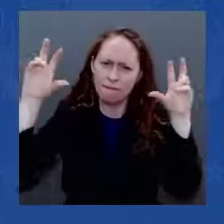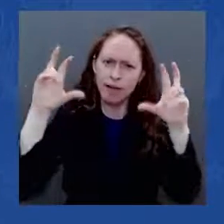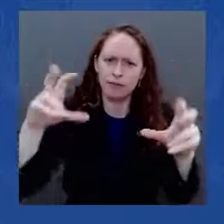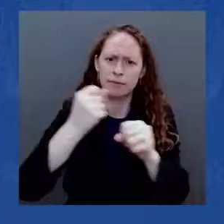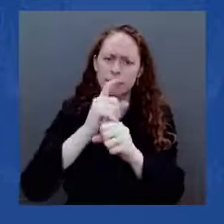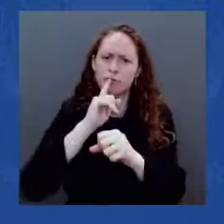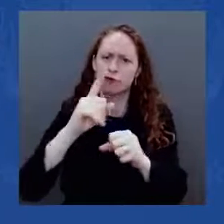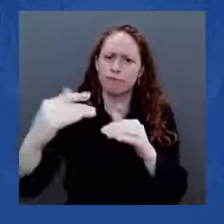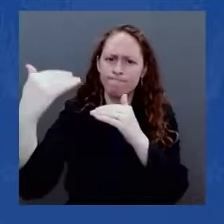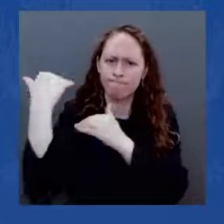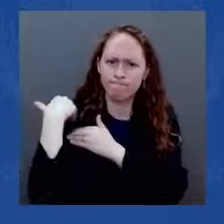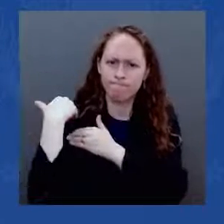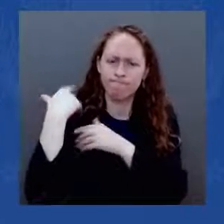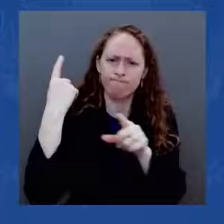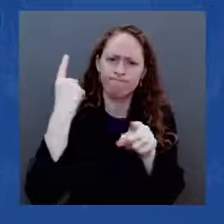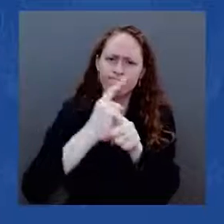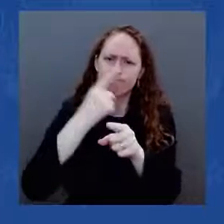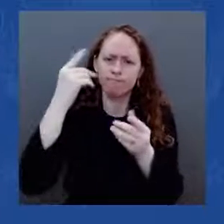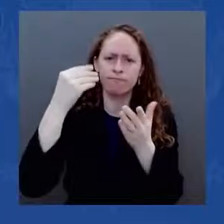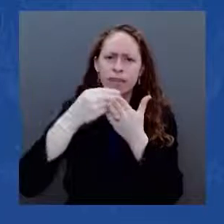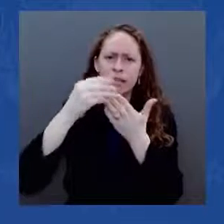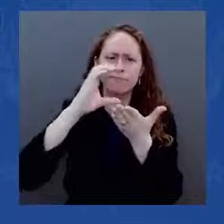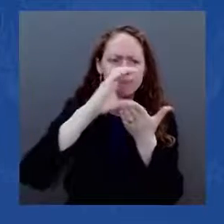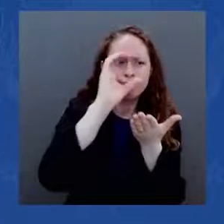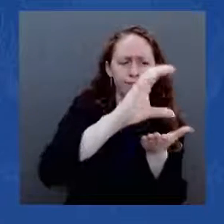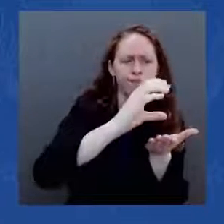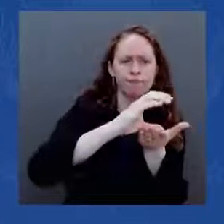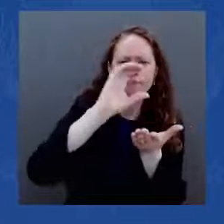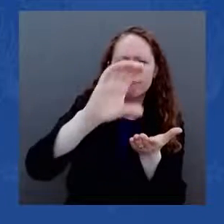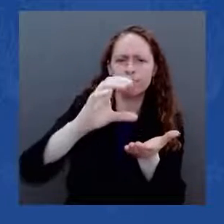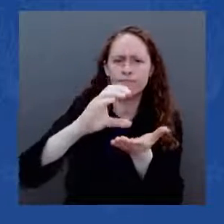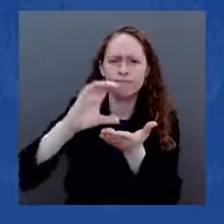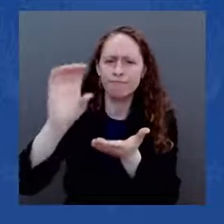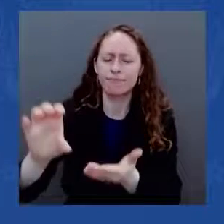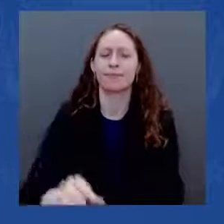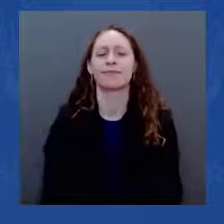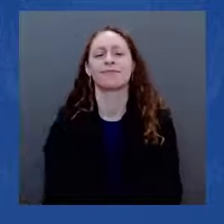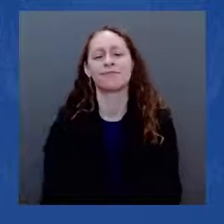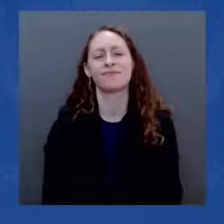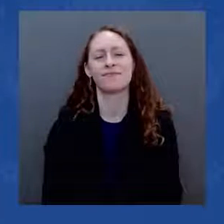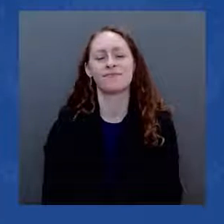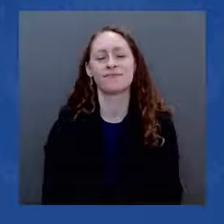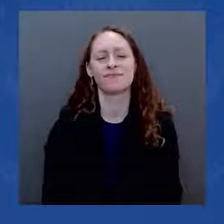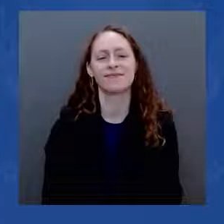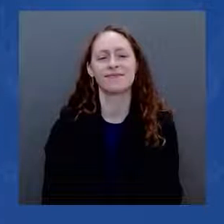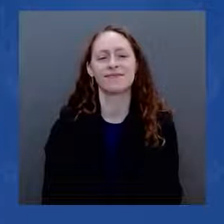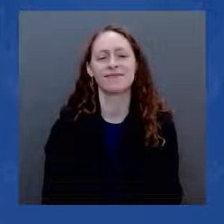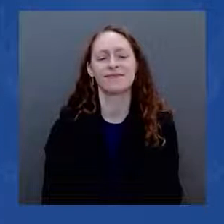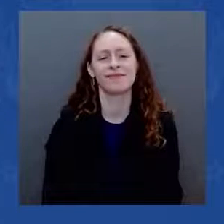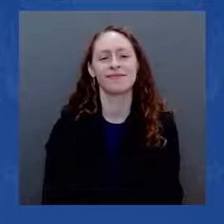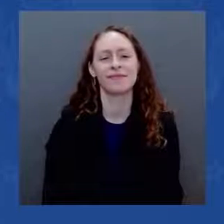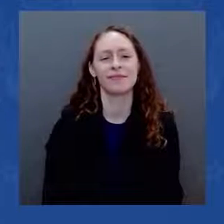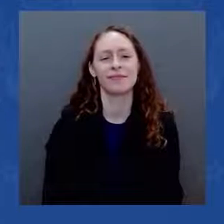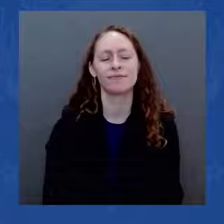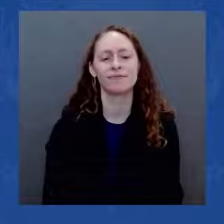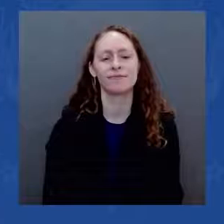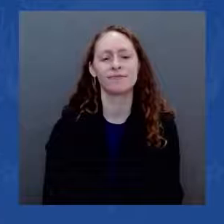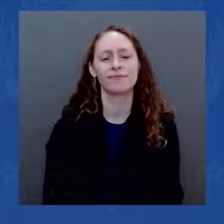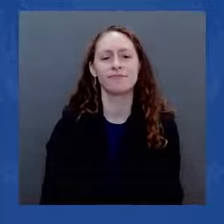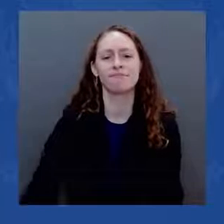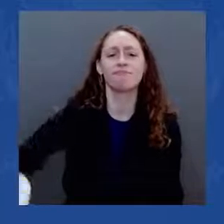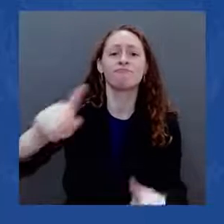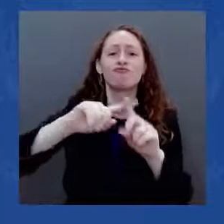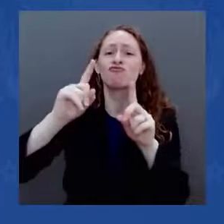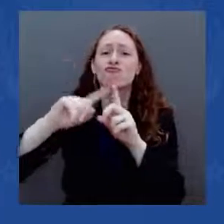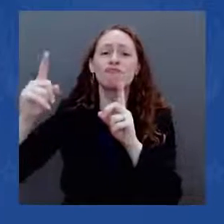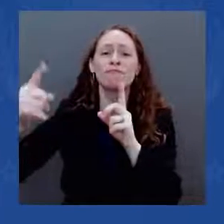President, with this cabinet and the partners we have on the state and local level, with community leaders and the people of this great nation, we are up to the challenge.